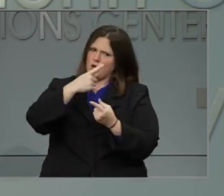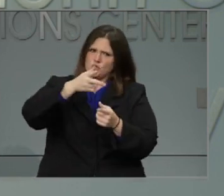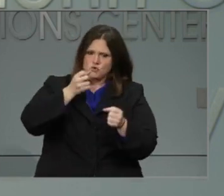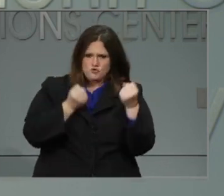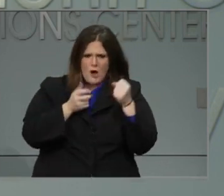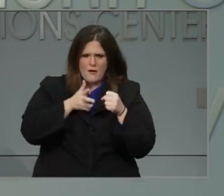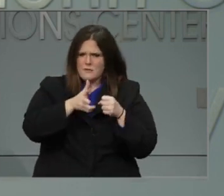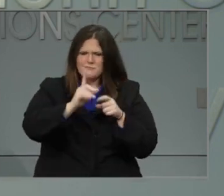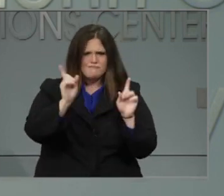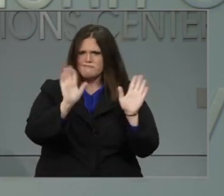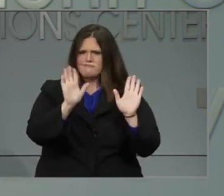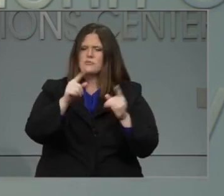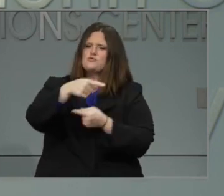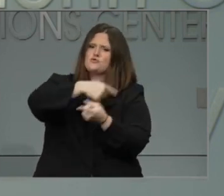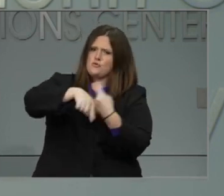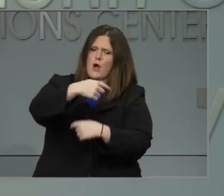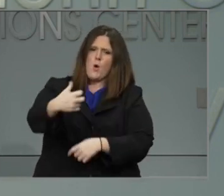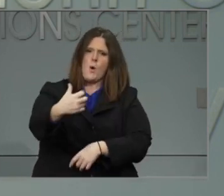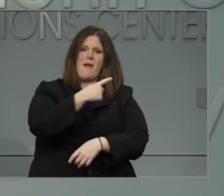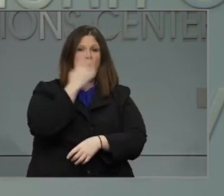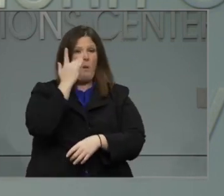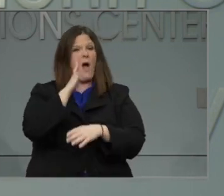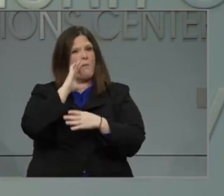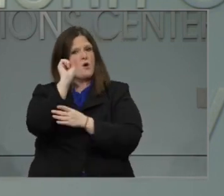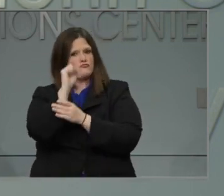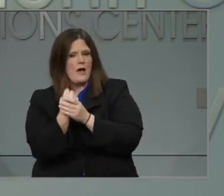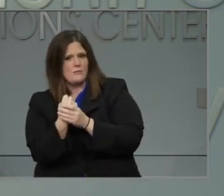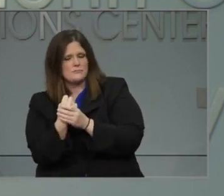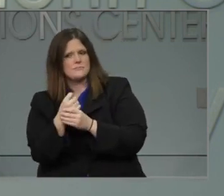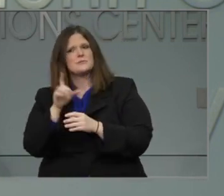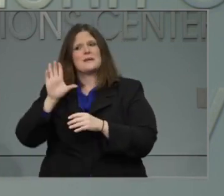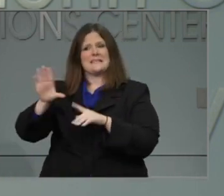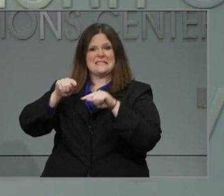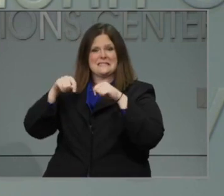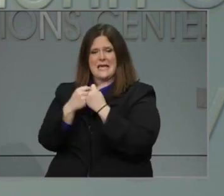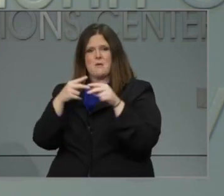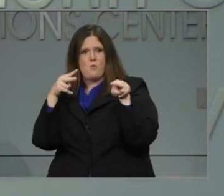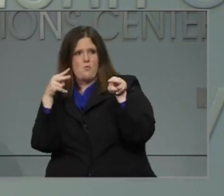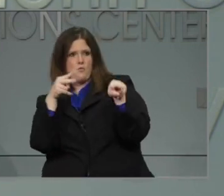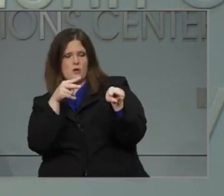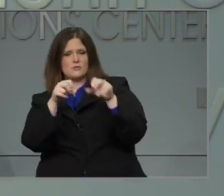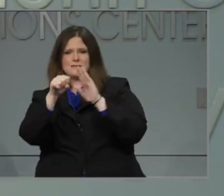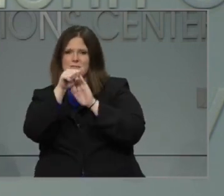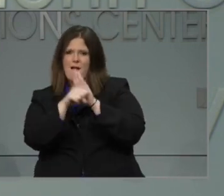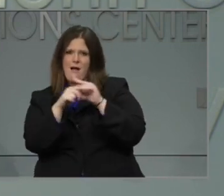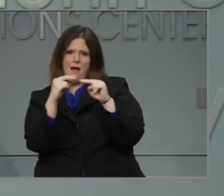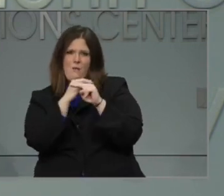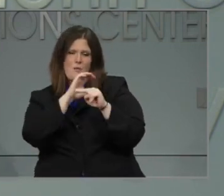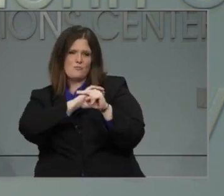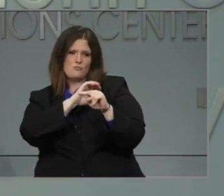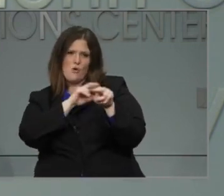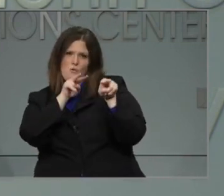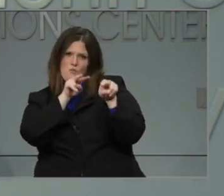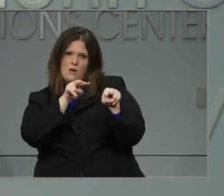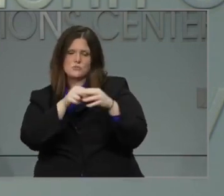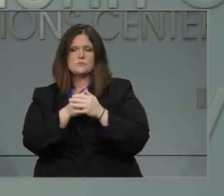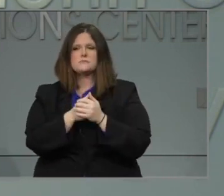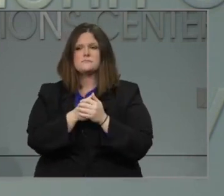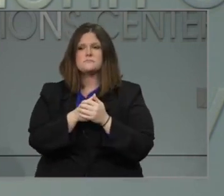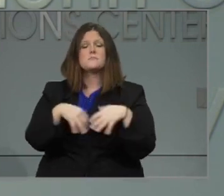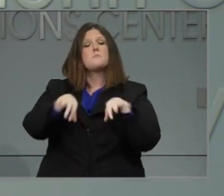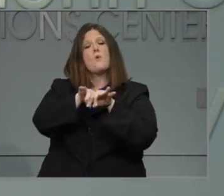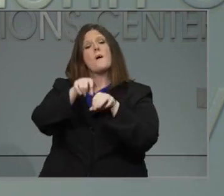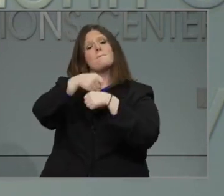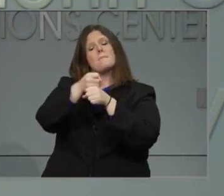roadways. During severe weather, it's also best to ensure that you have a way to receive flood warnings and tornado warnings